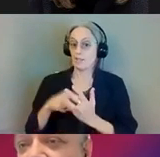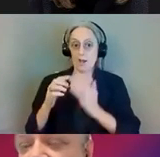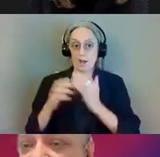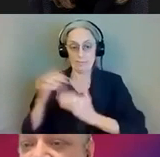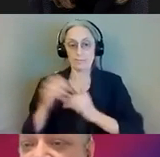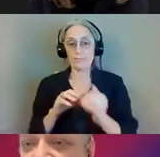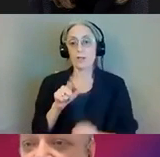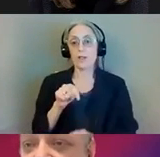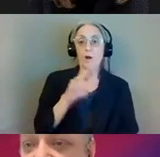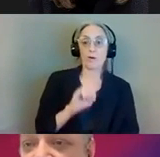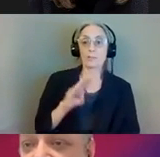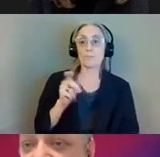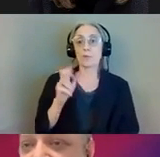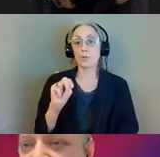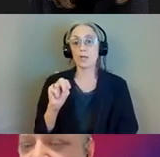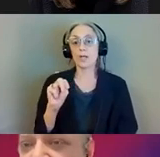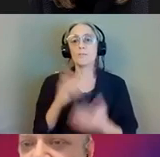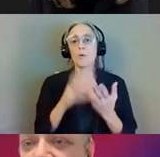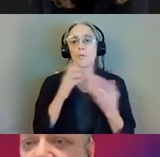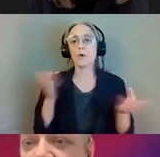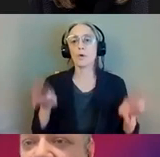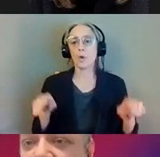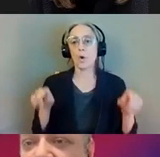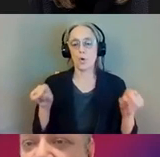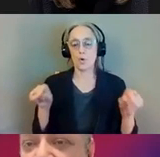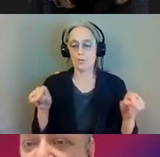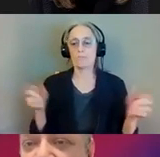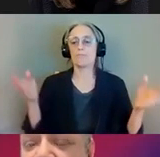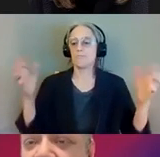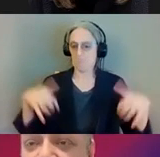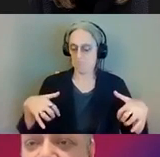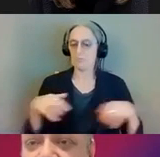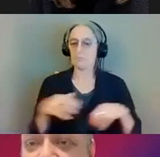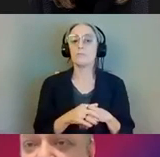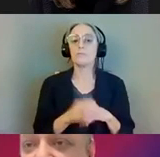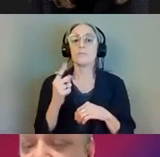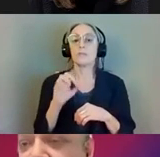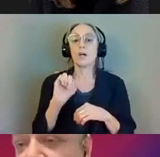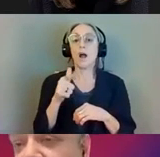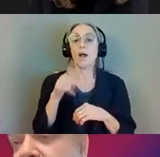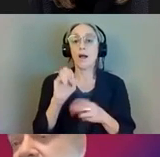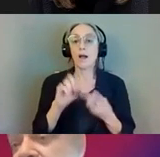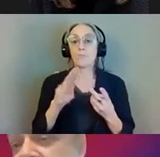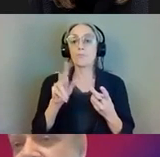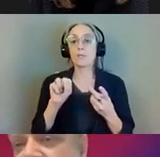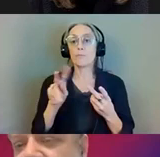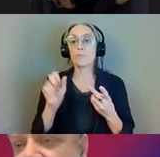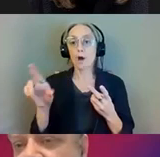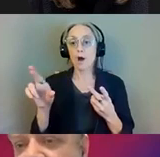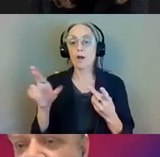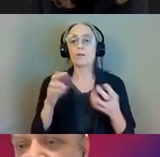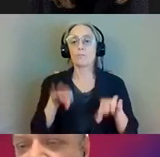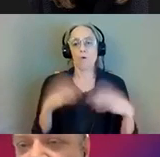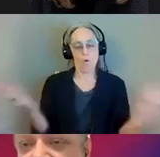Berwyn stations will close and service will remain open at Argyle and Bryn Mawr.